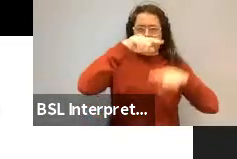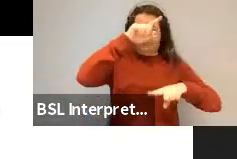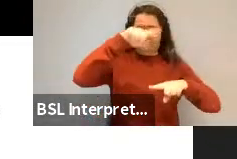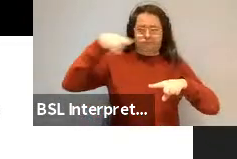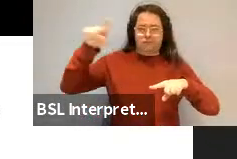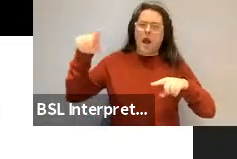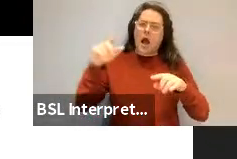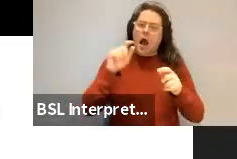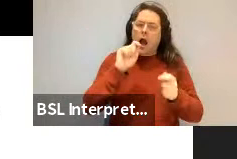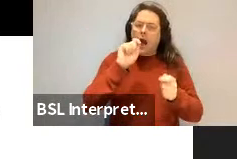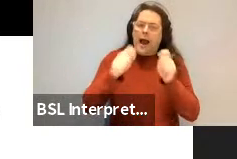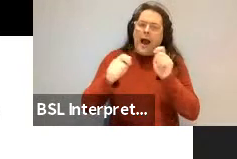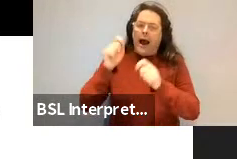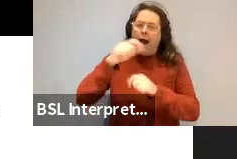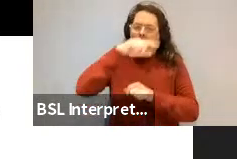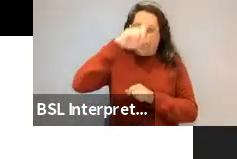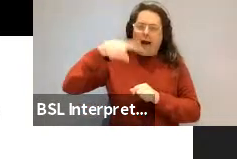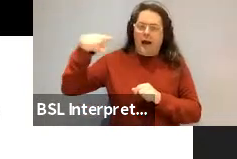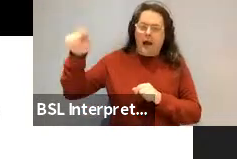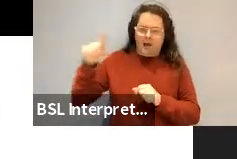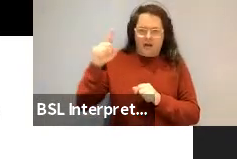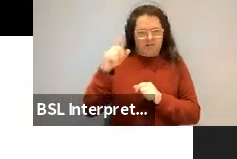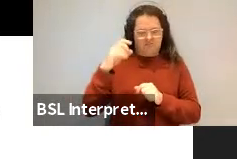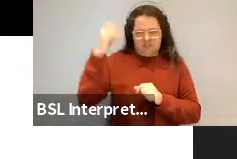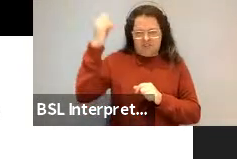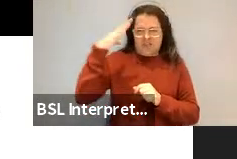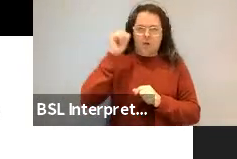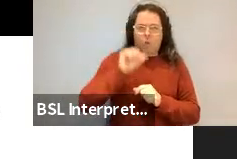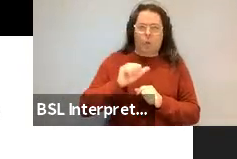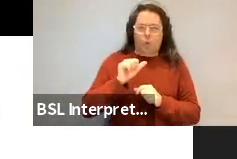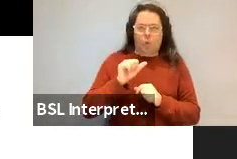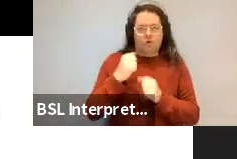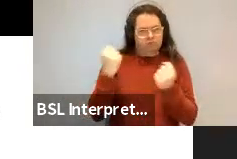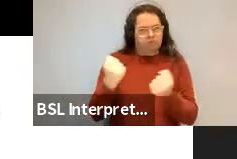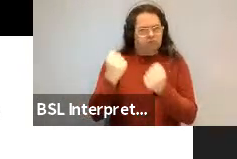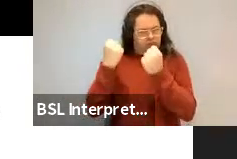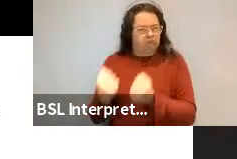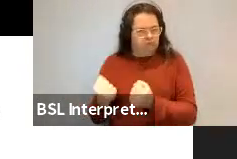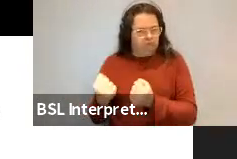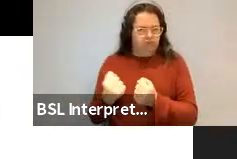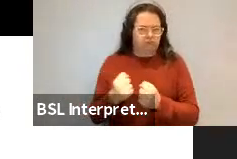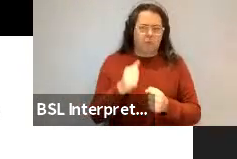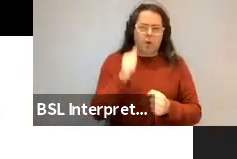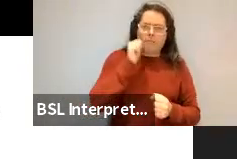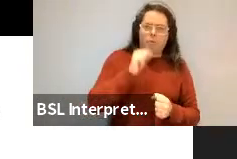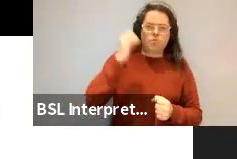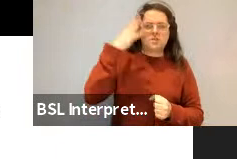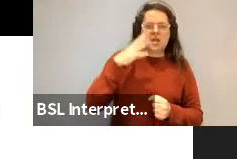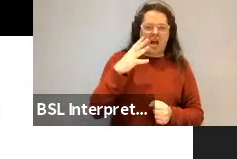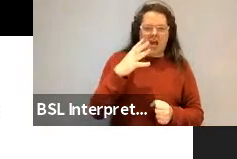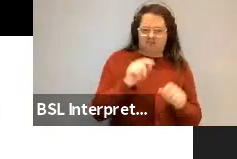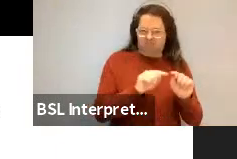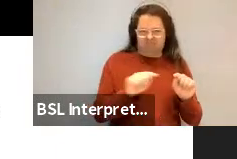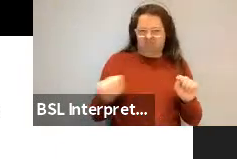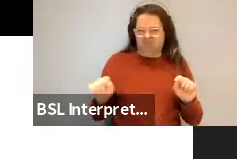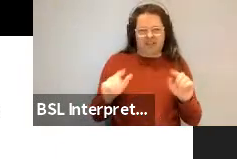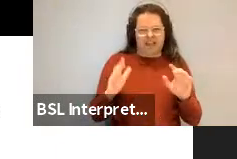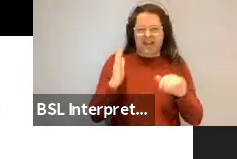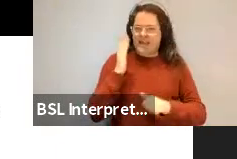somewhat over time, but sun and moon is always preferred over moon and sun at every time point. Okay.